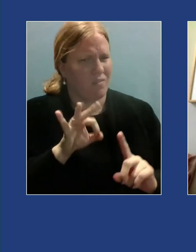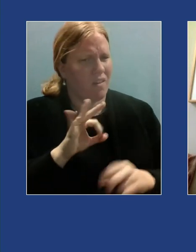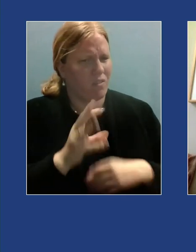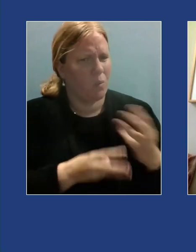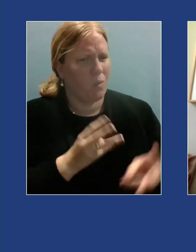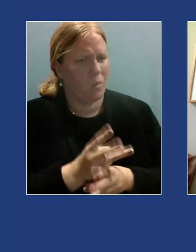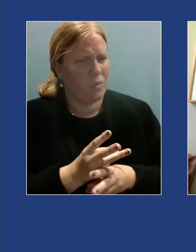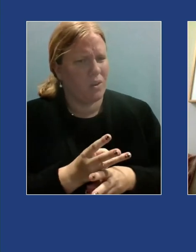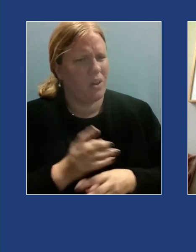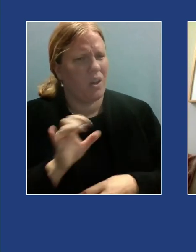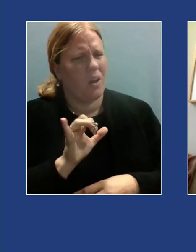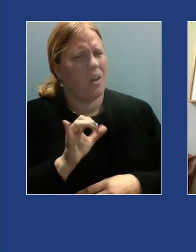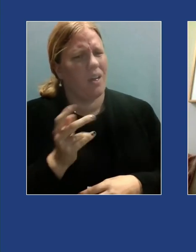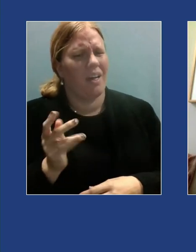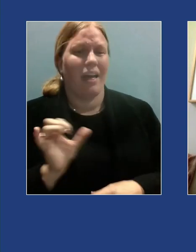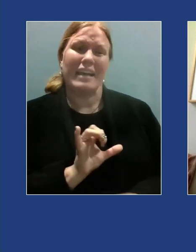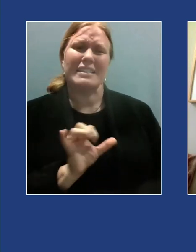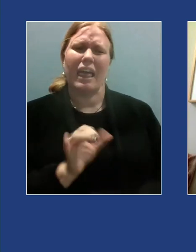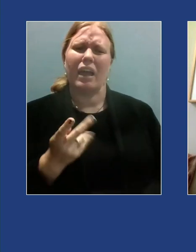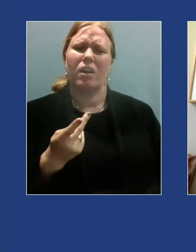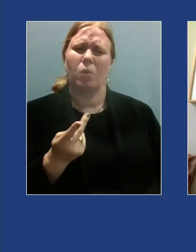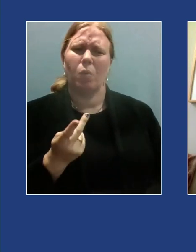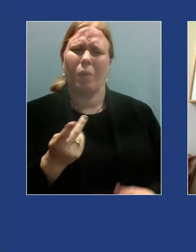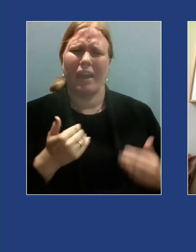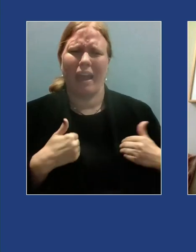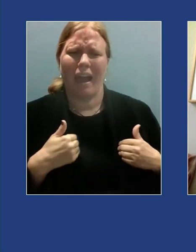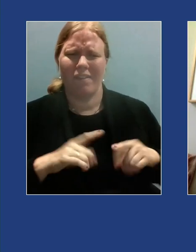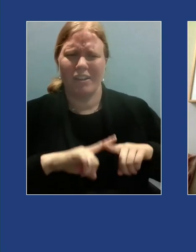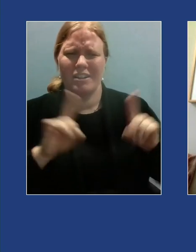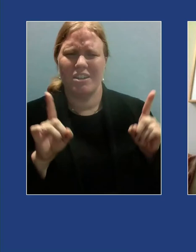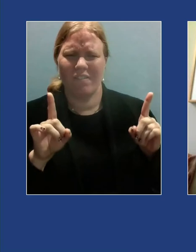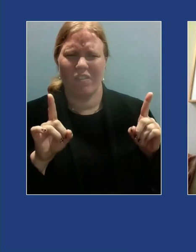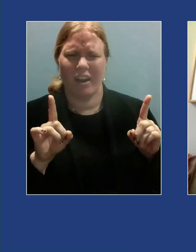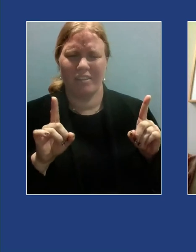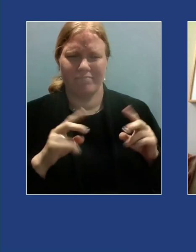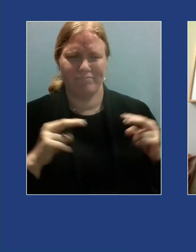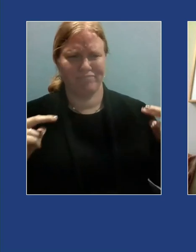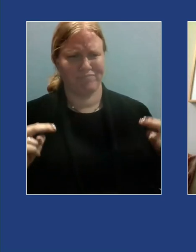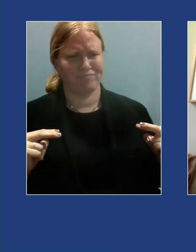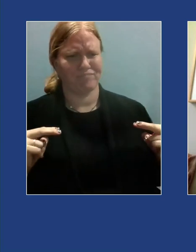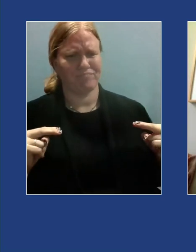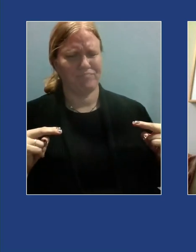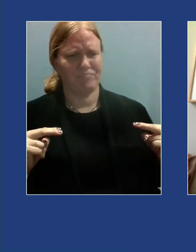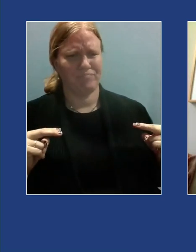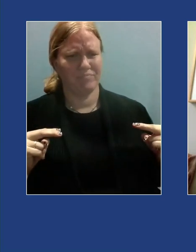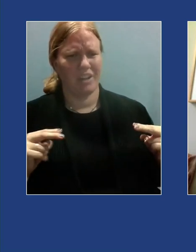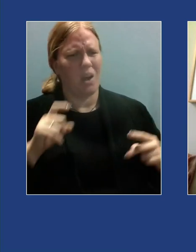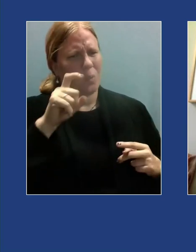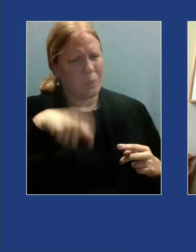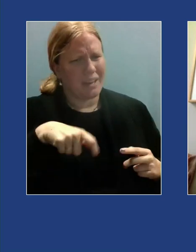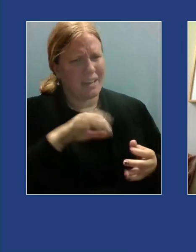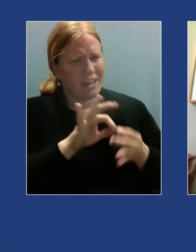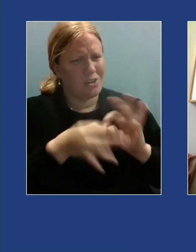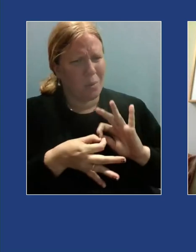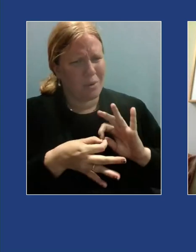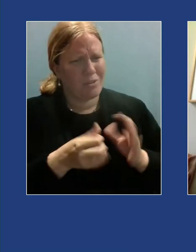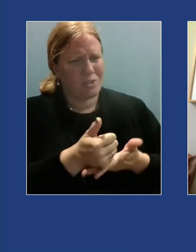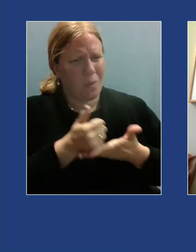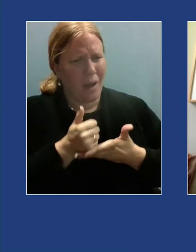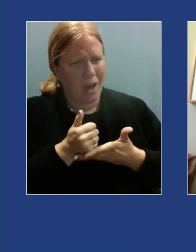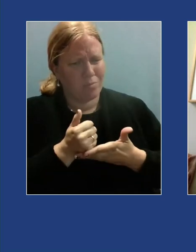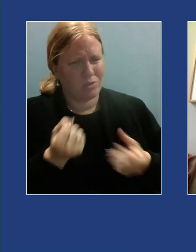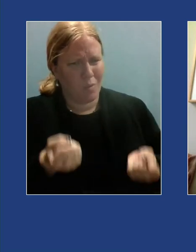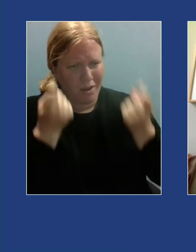exist on slightly different planes and need translators in the form of experienced and trained therapists to even begin where the other one is coming from